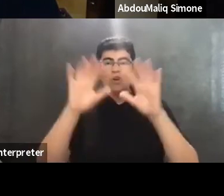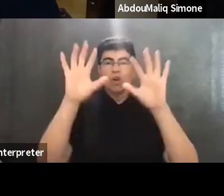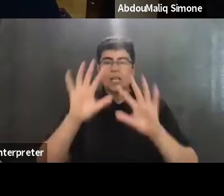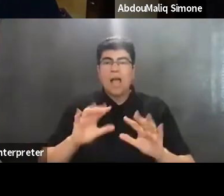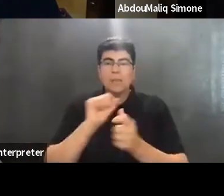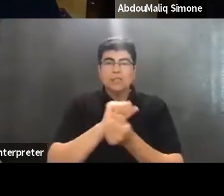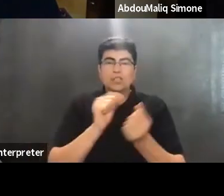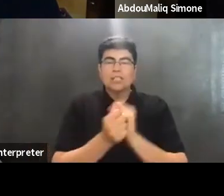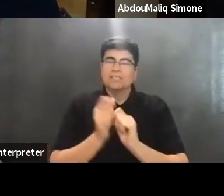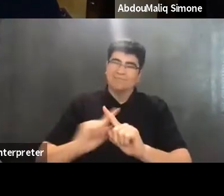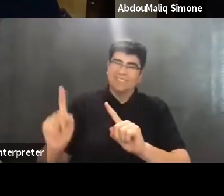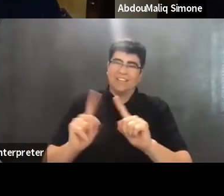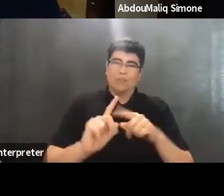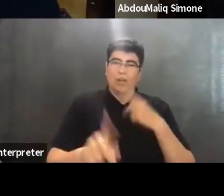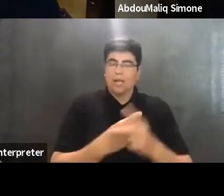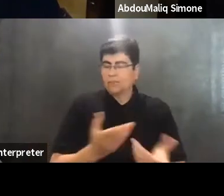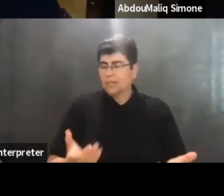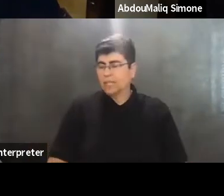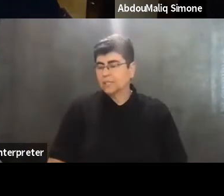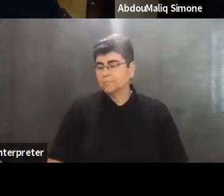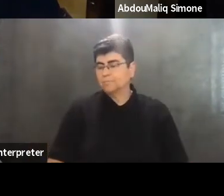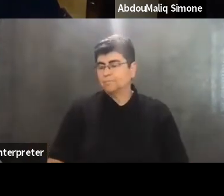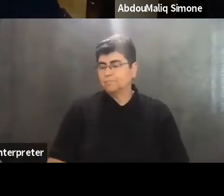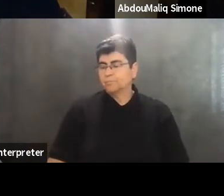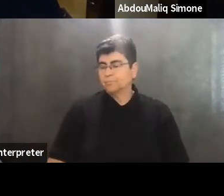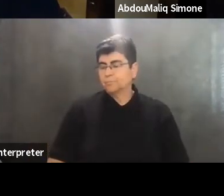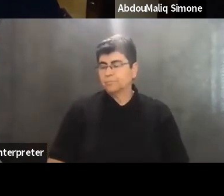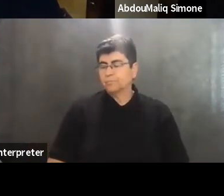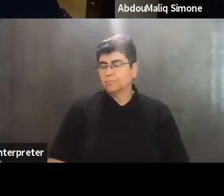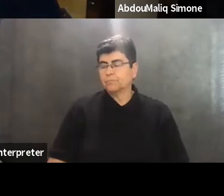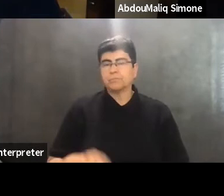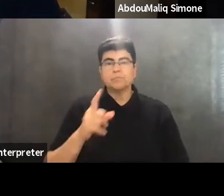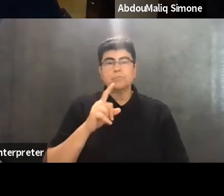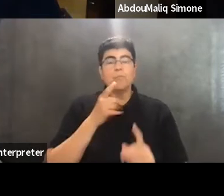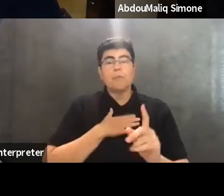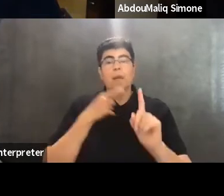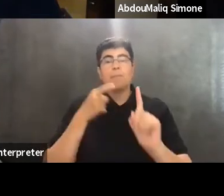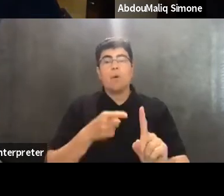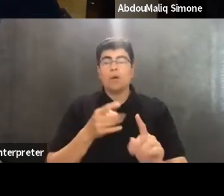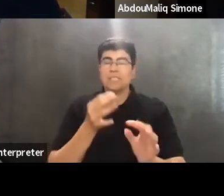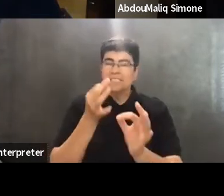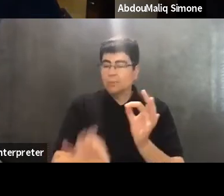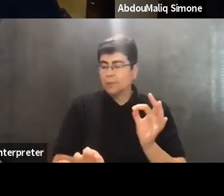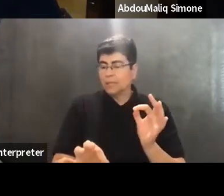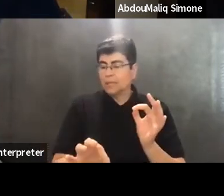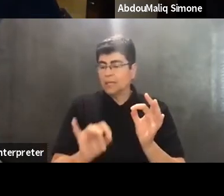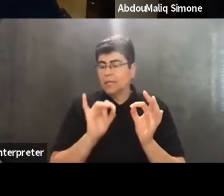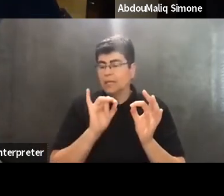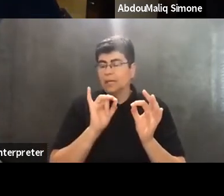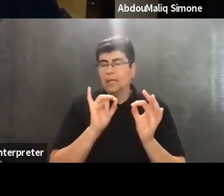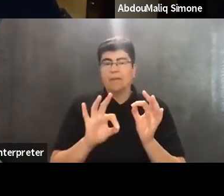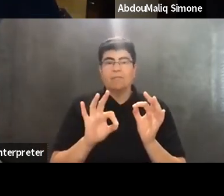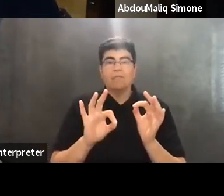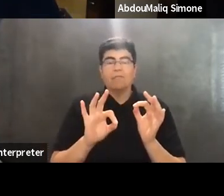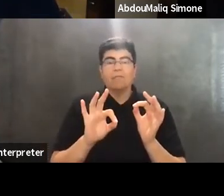about all kinds of things. And my point is simply that if abolition is to be, it has to